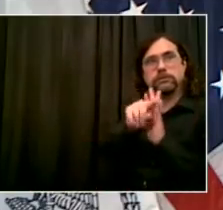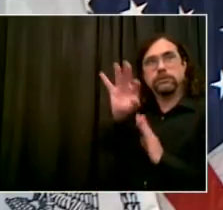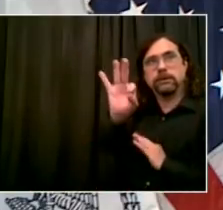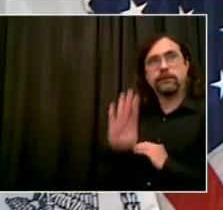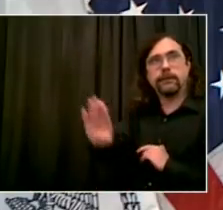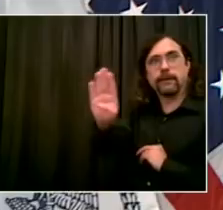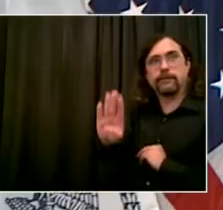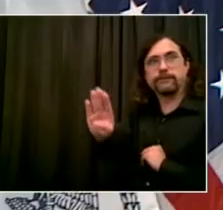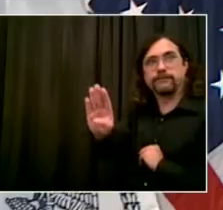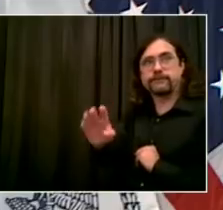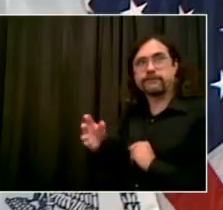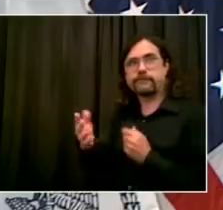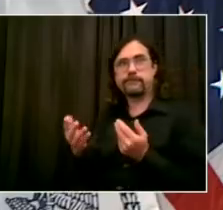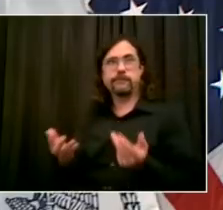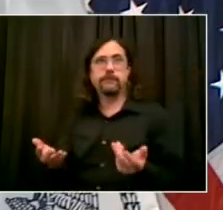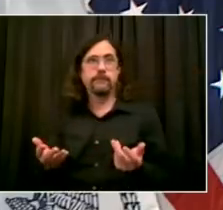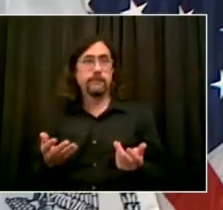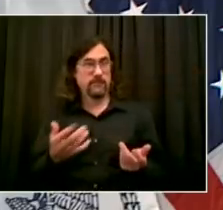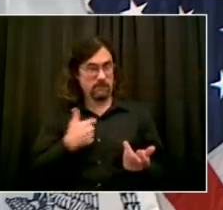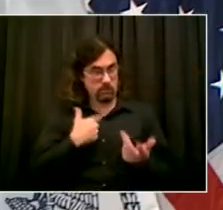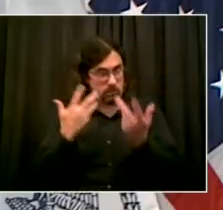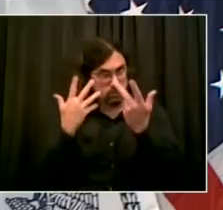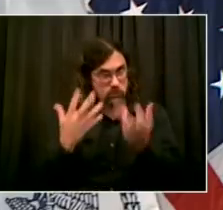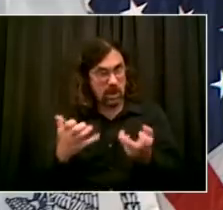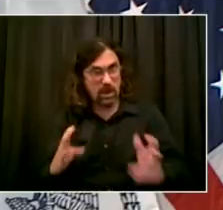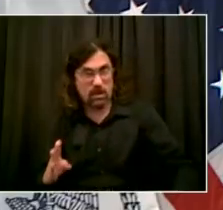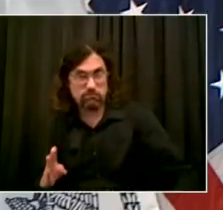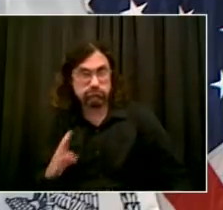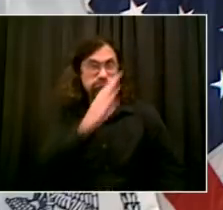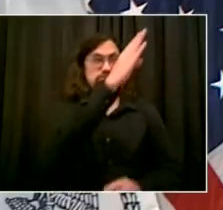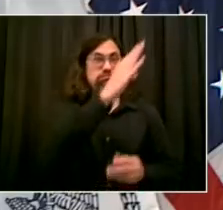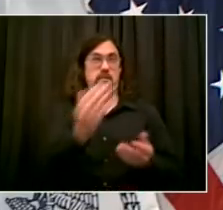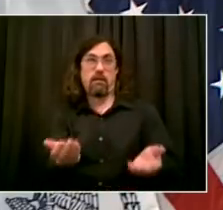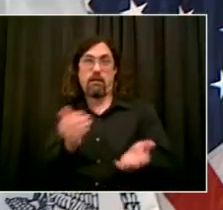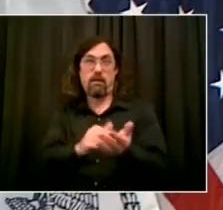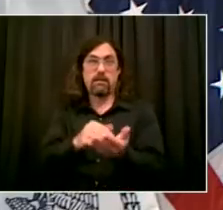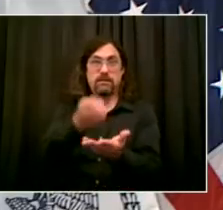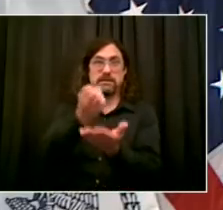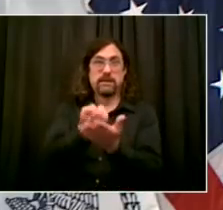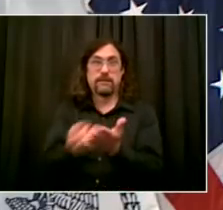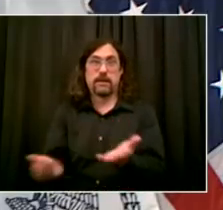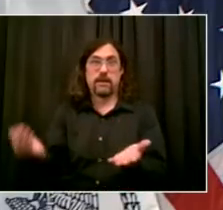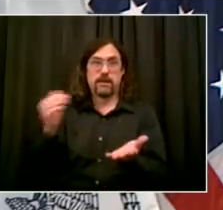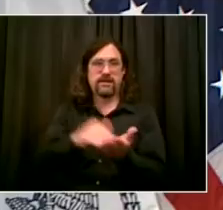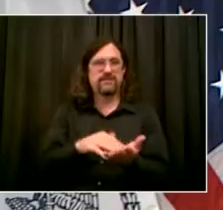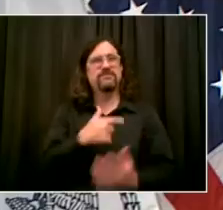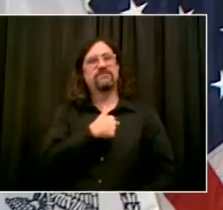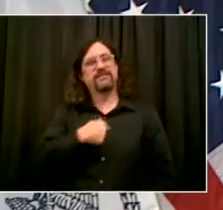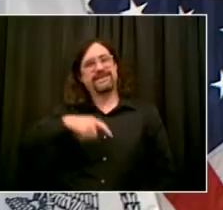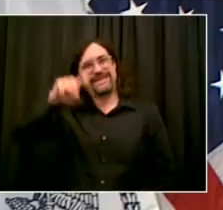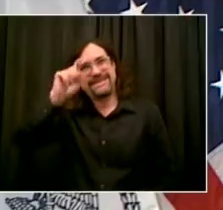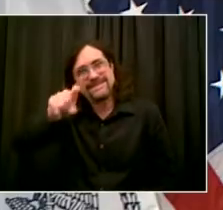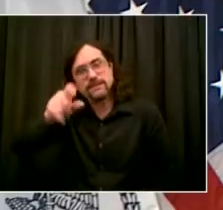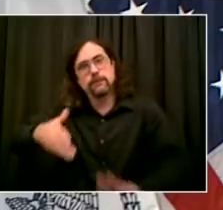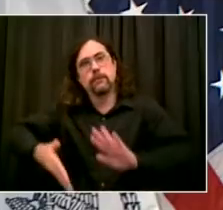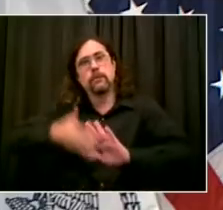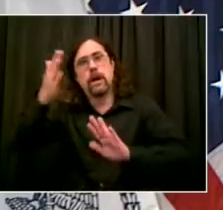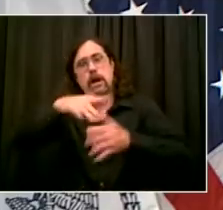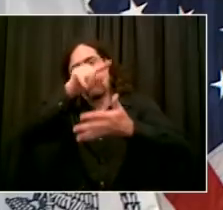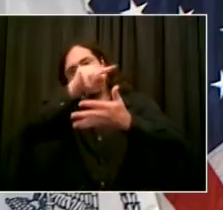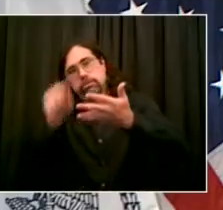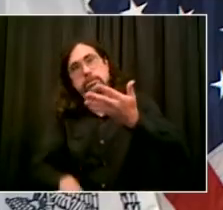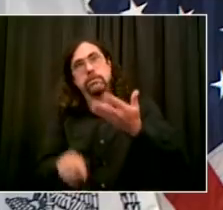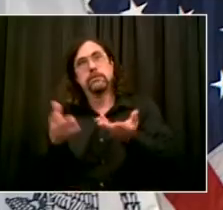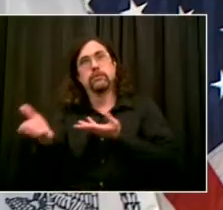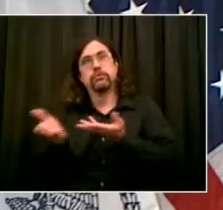get those services back and we need to protect our workforce, which has been heroic. Let's remember something. I think our colleagues in the private sector